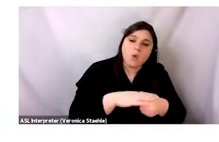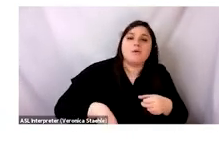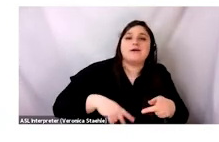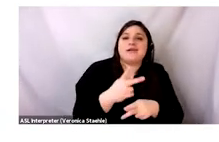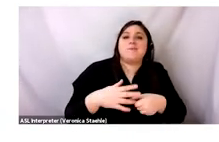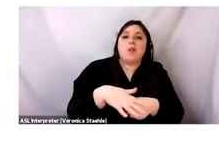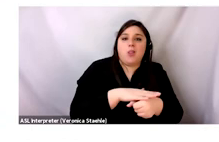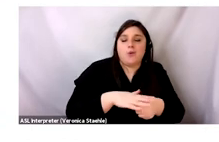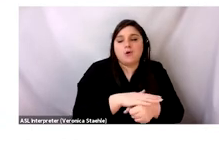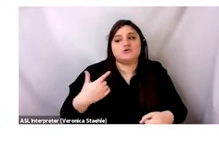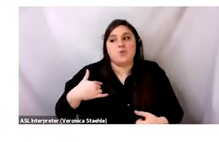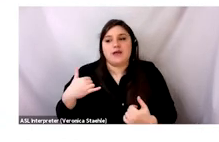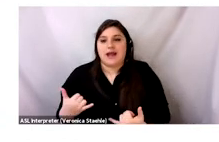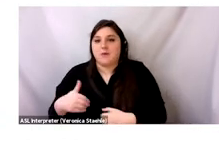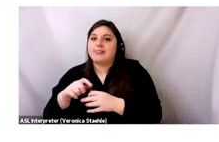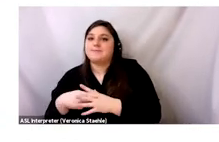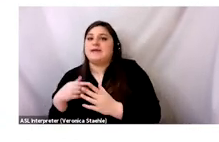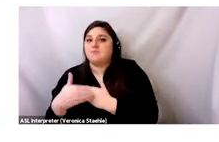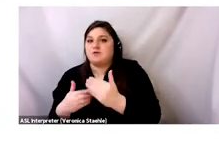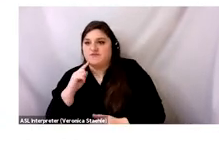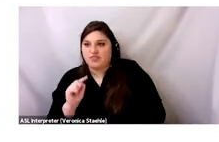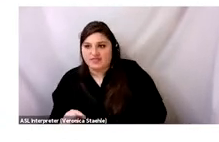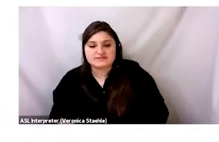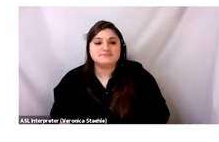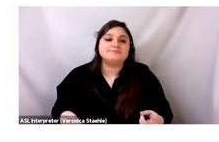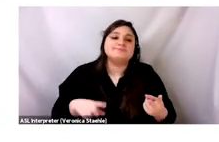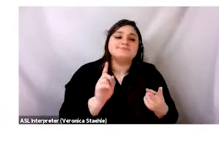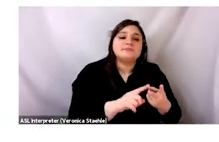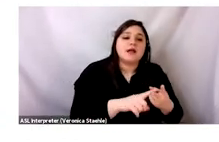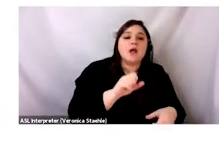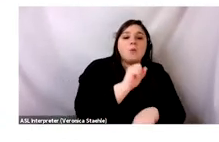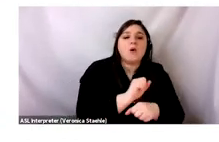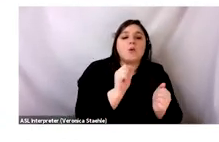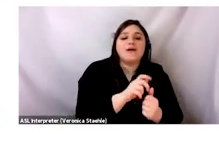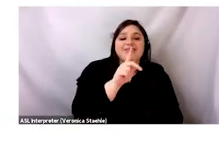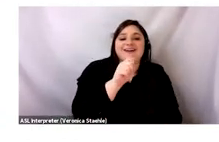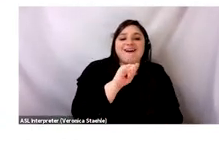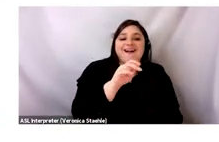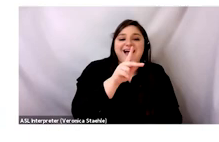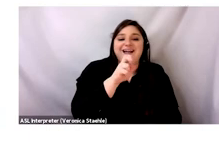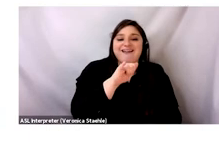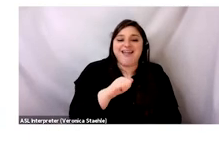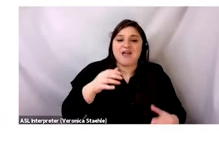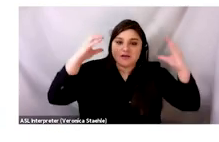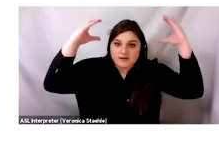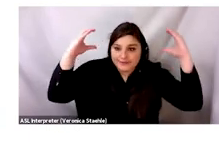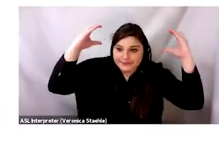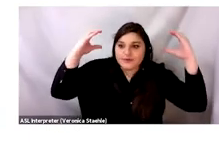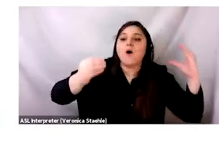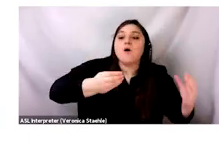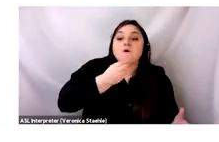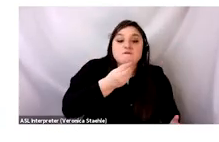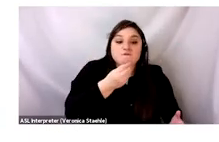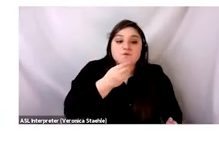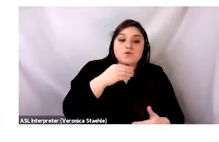locally. And we're very much at the beginning stages of this, but it's really exciting. And then two is working with the CAE to create a food